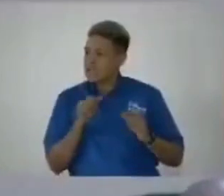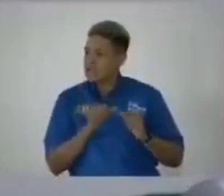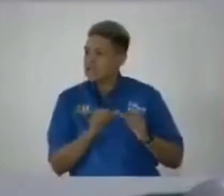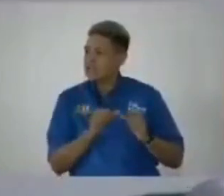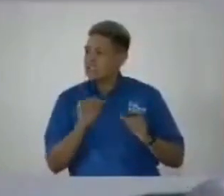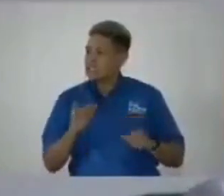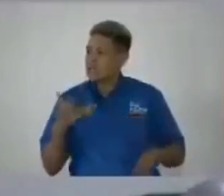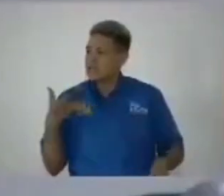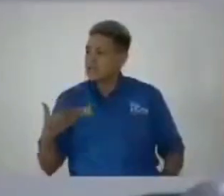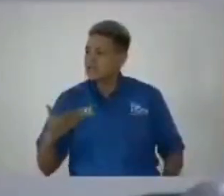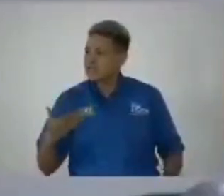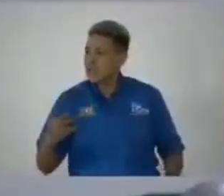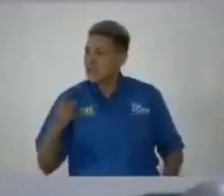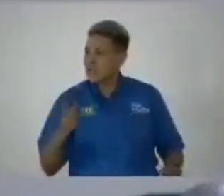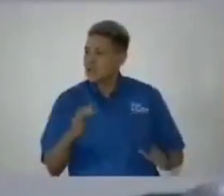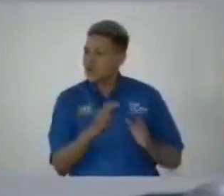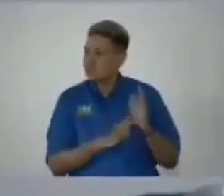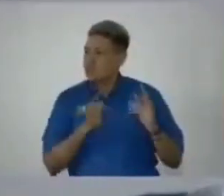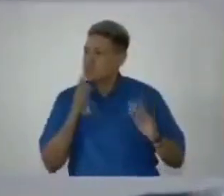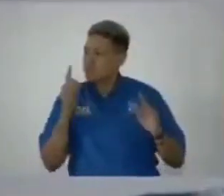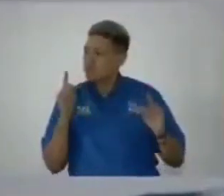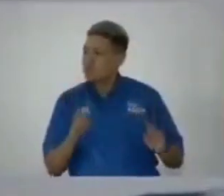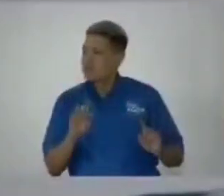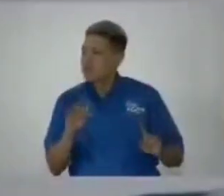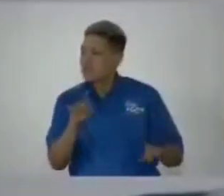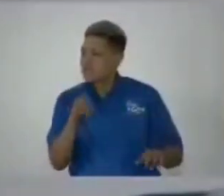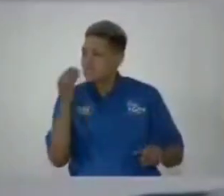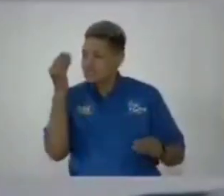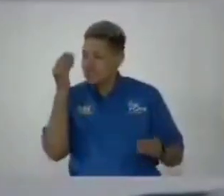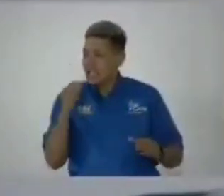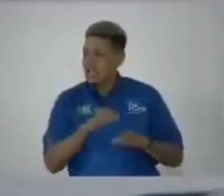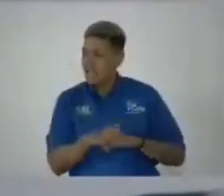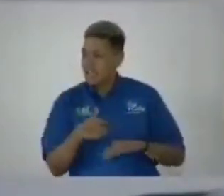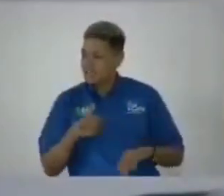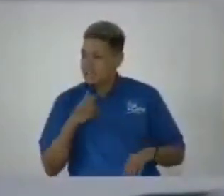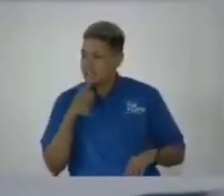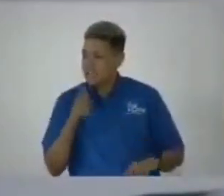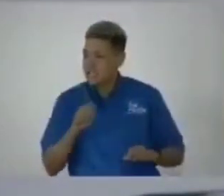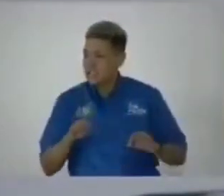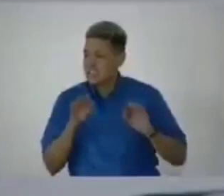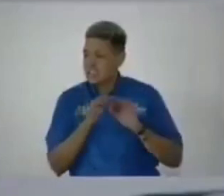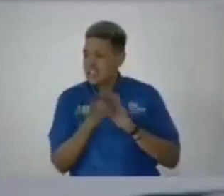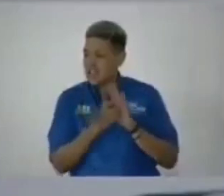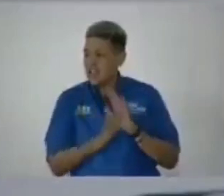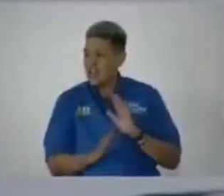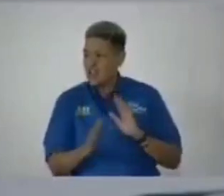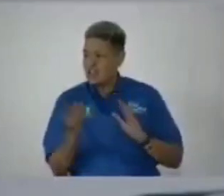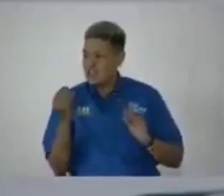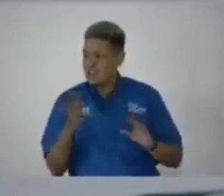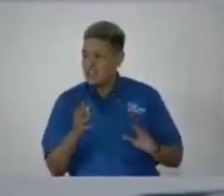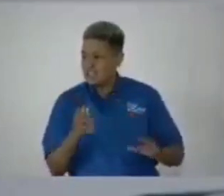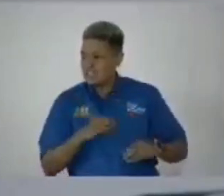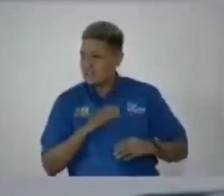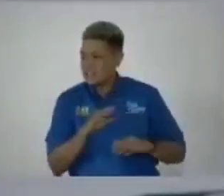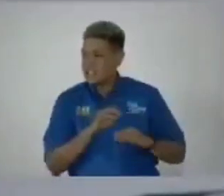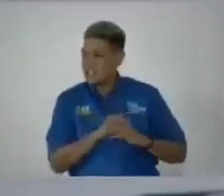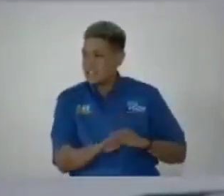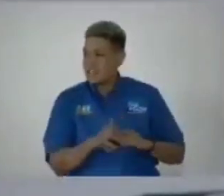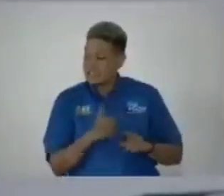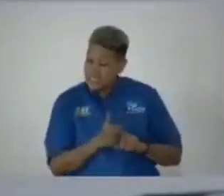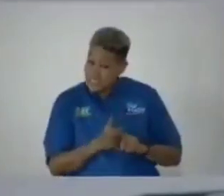same trend, a quick read of the report. He has advised me as an eminent attorney at law, and I will take his advice,